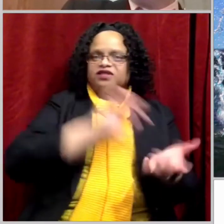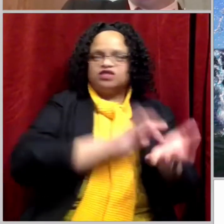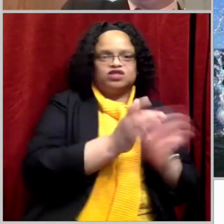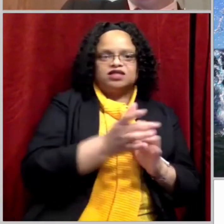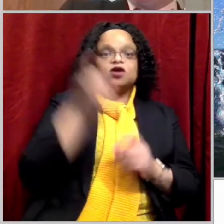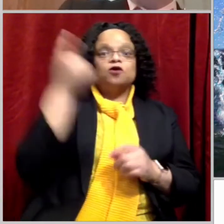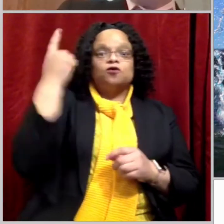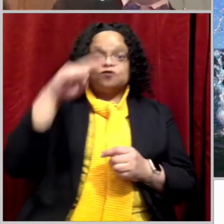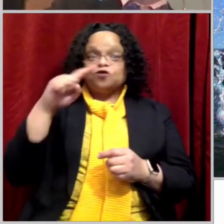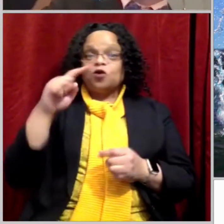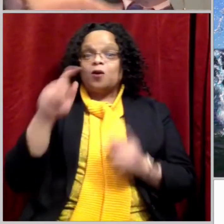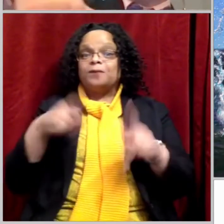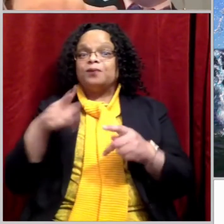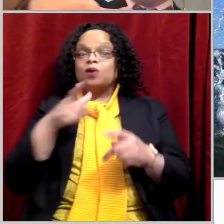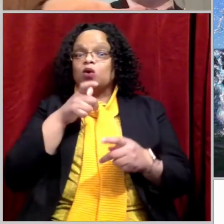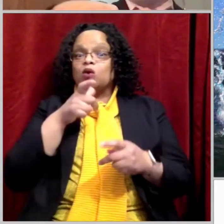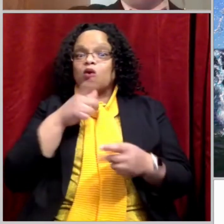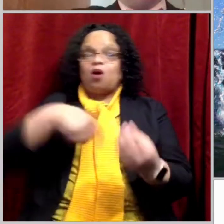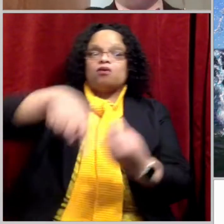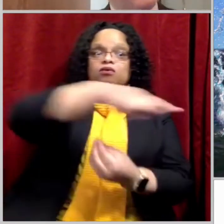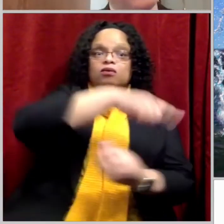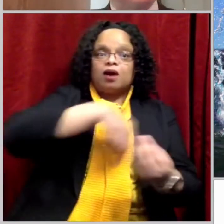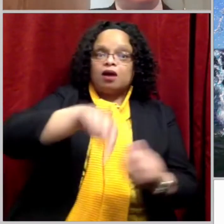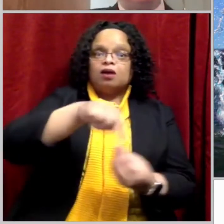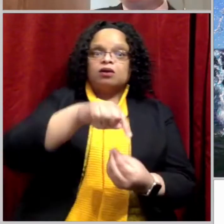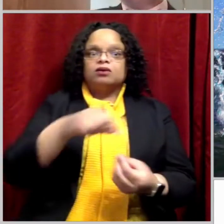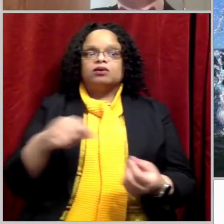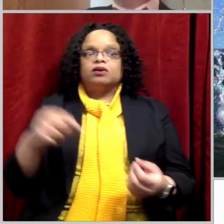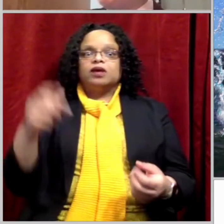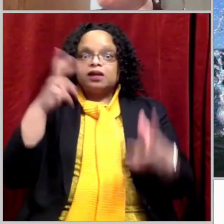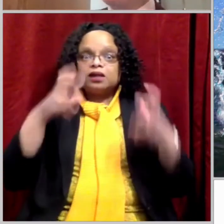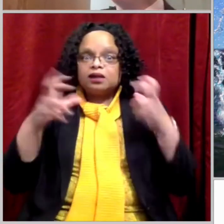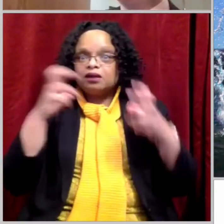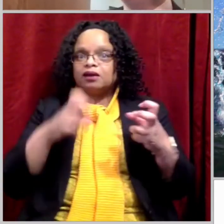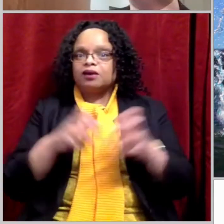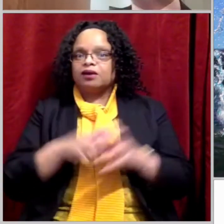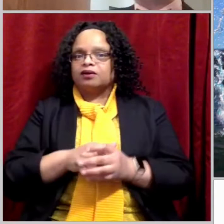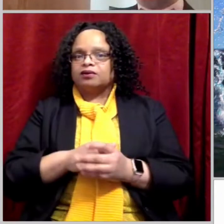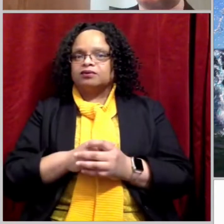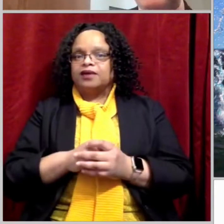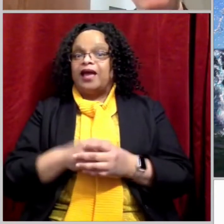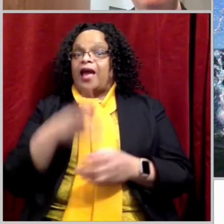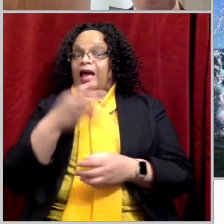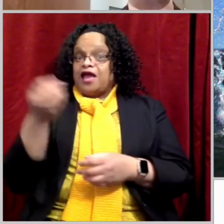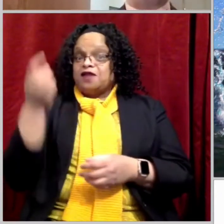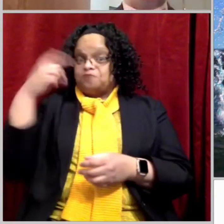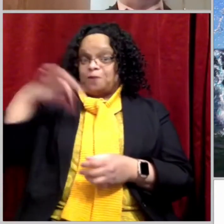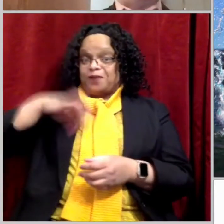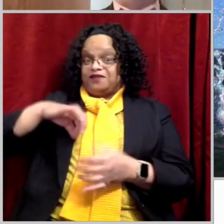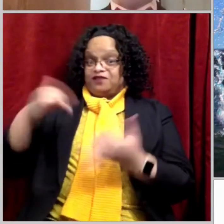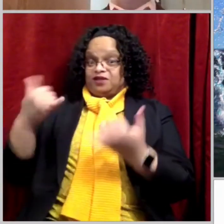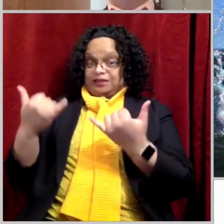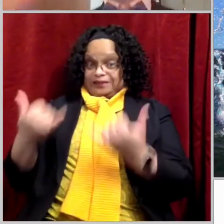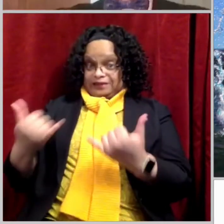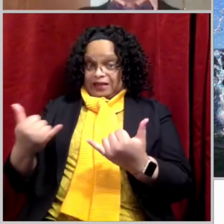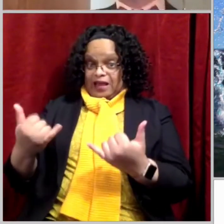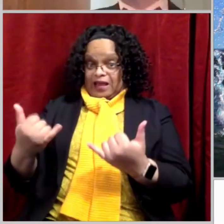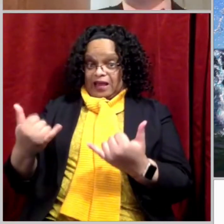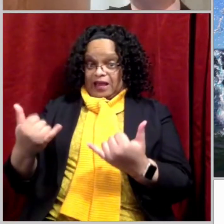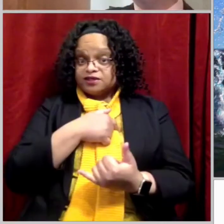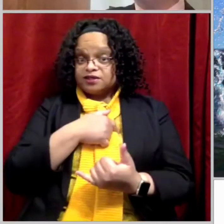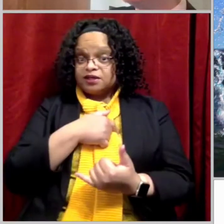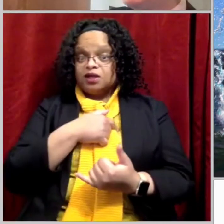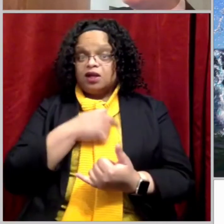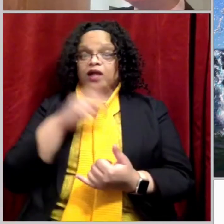Jesus will say. But not just for the benefit of those present, but even for our benefit as we read this testimony 2